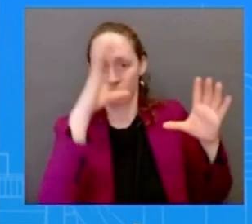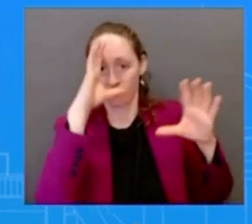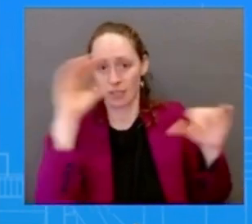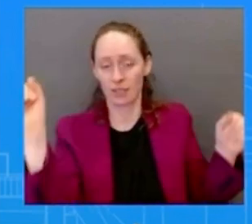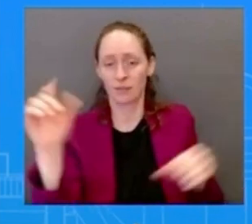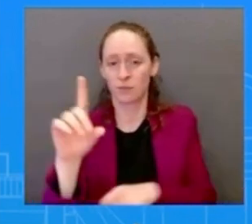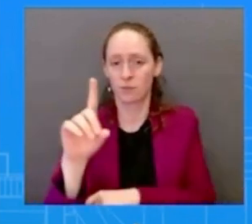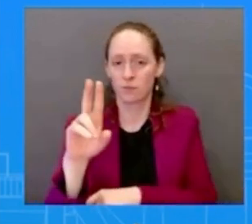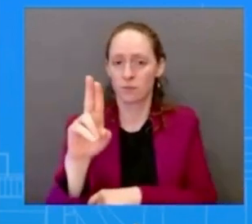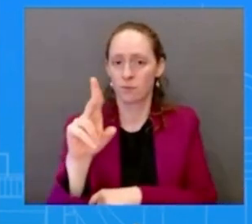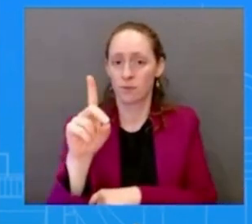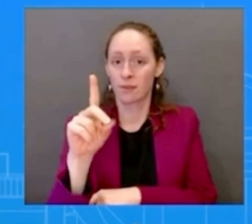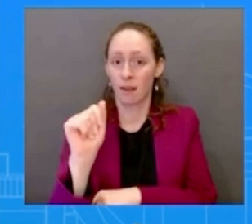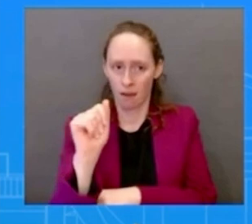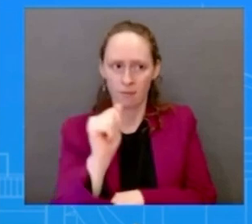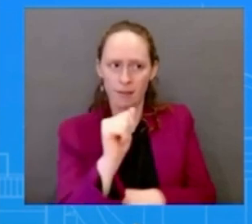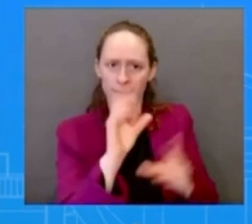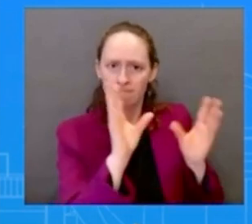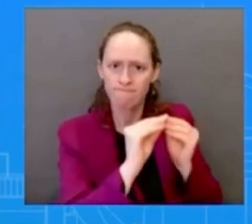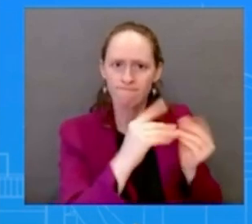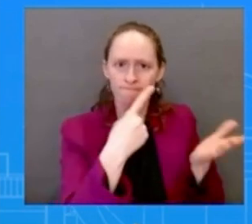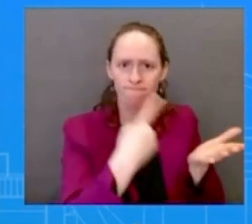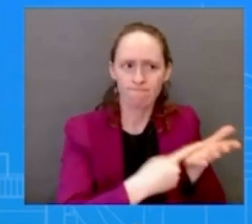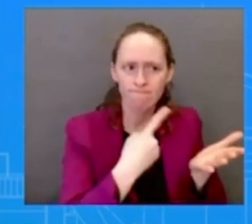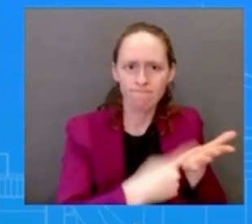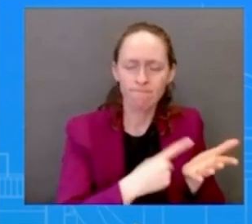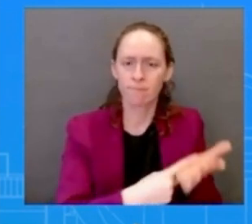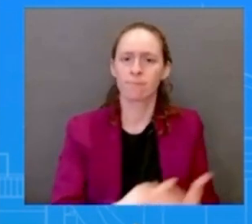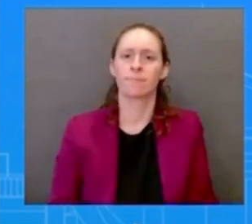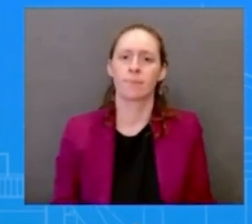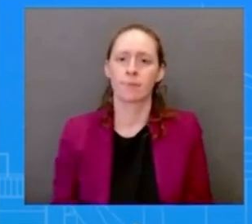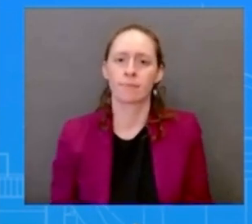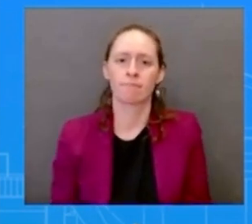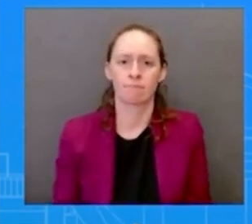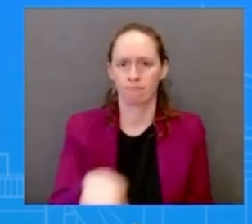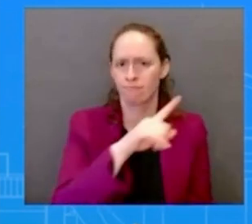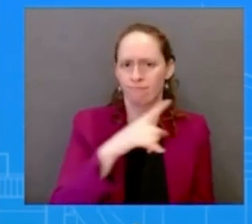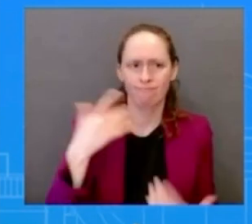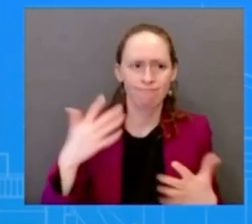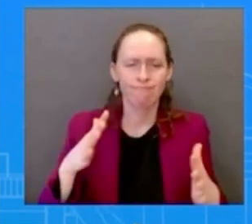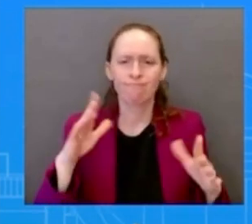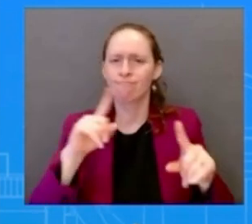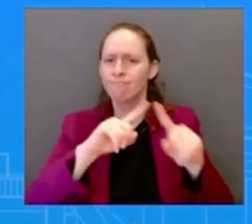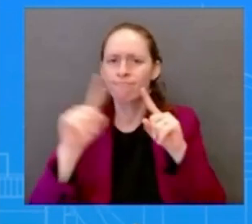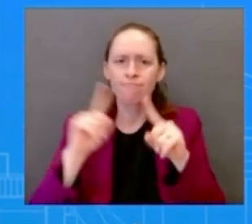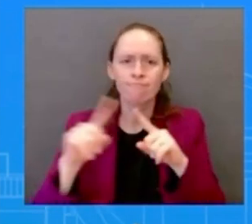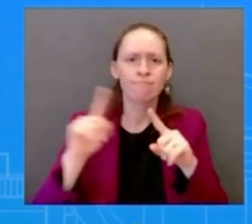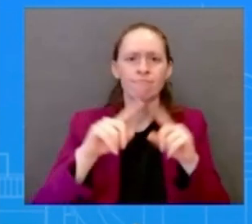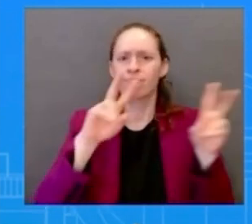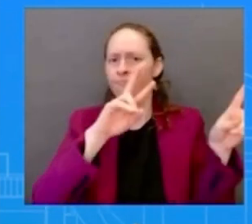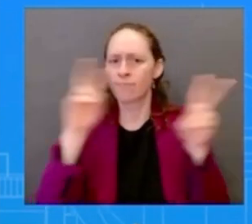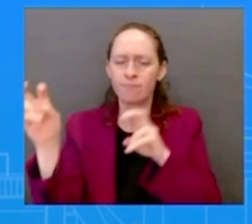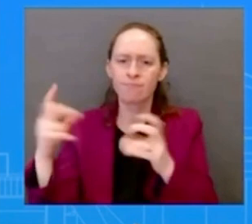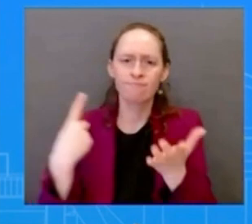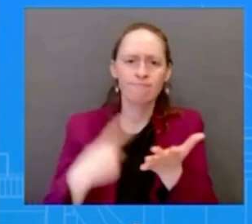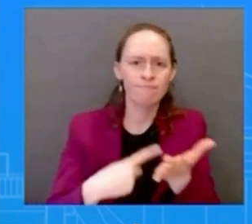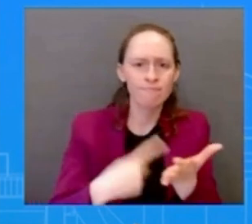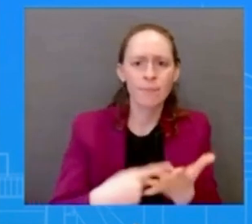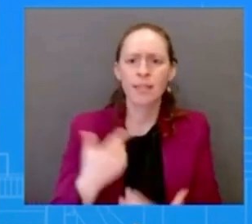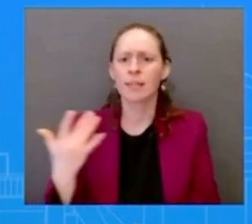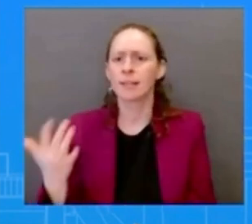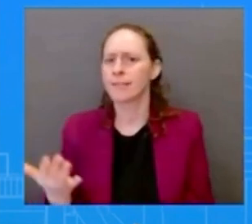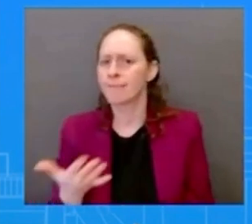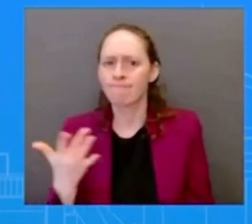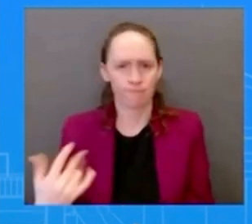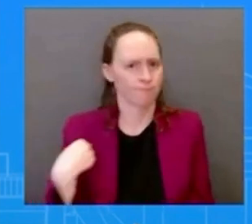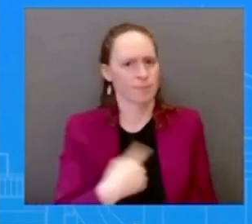to continue to do everything that they can uh that we can uh to give ukraine what they need and the